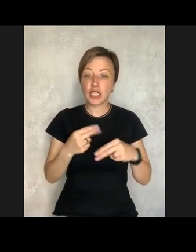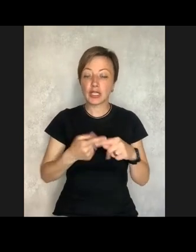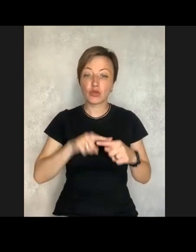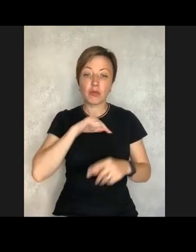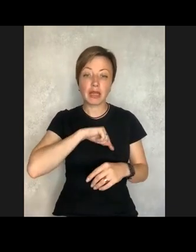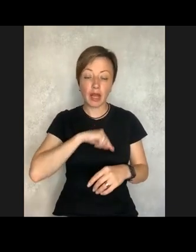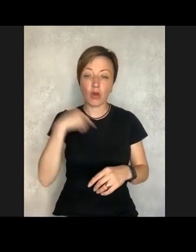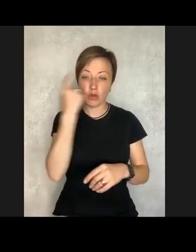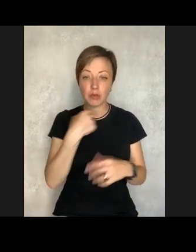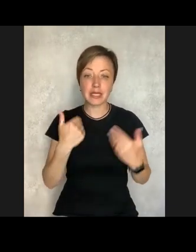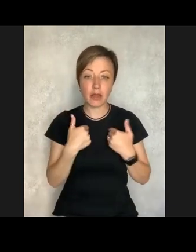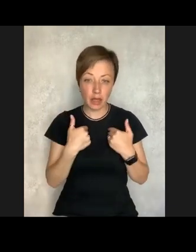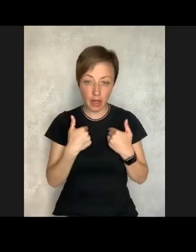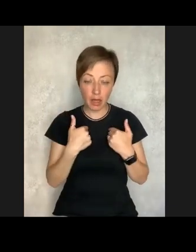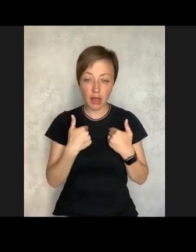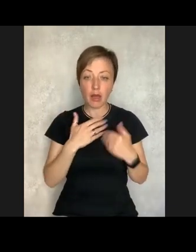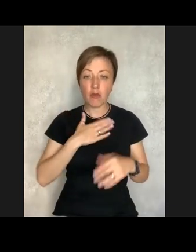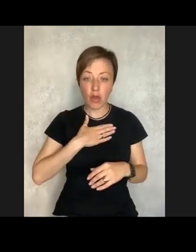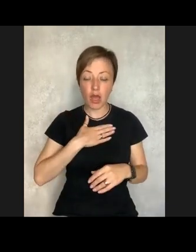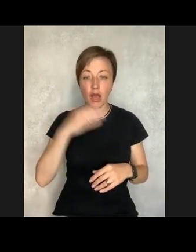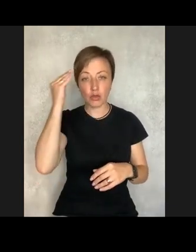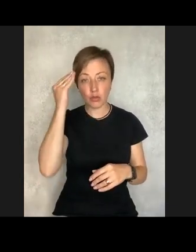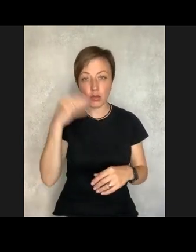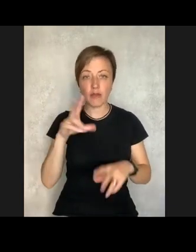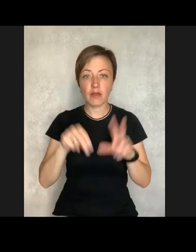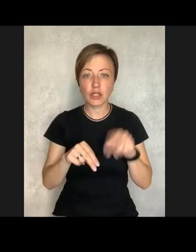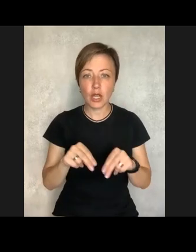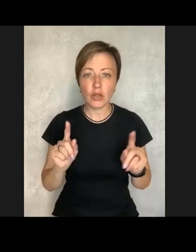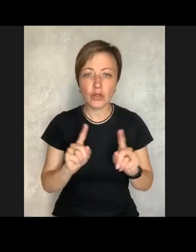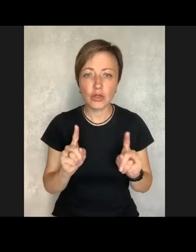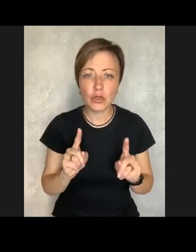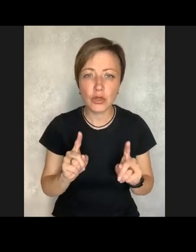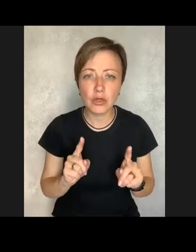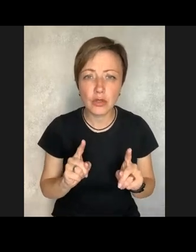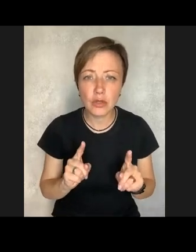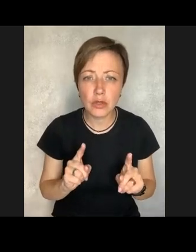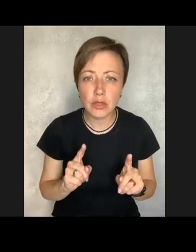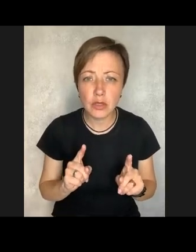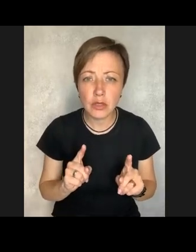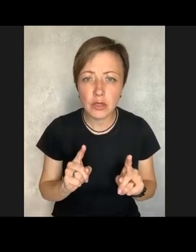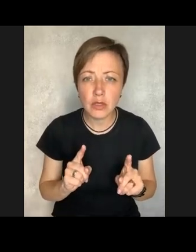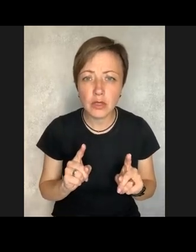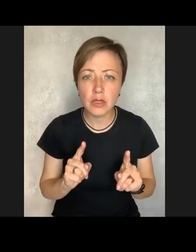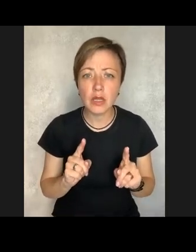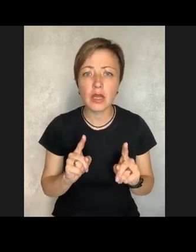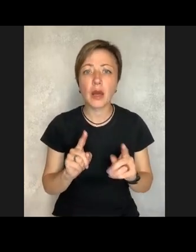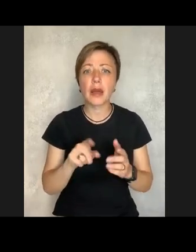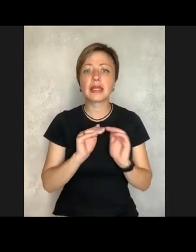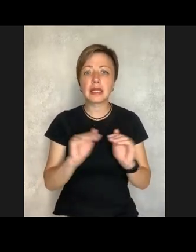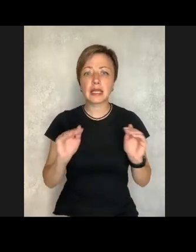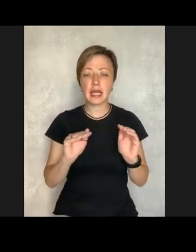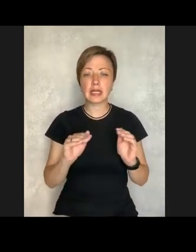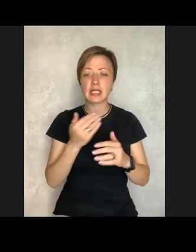society doesn't find convenient. And I believe that many parents of children with